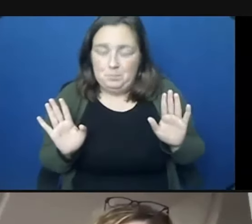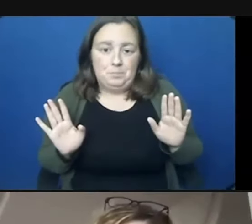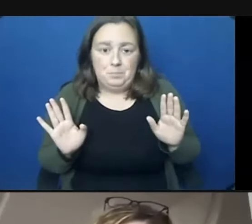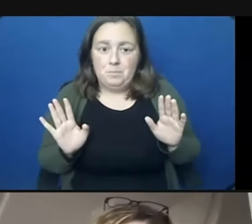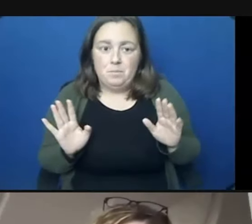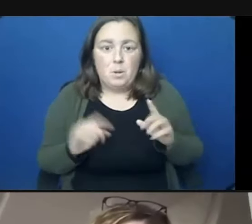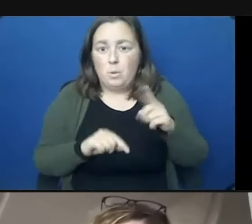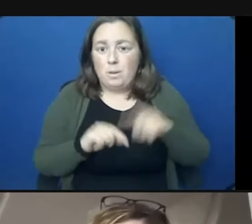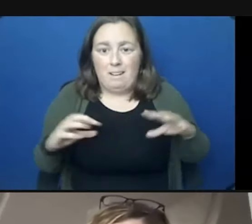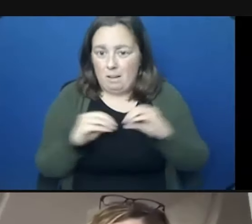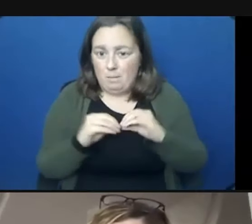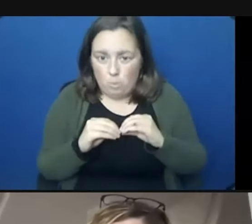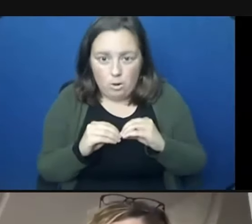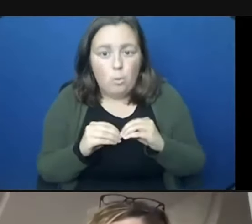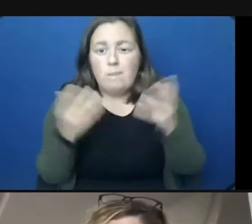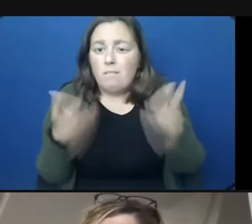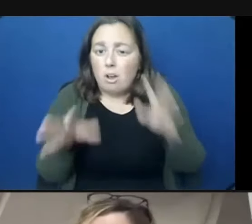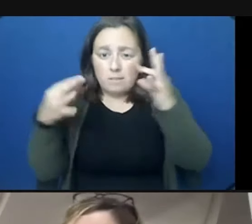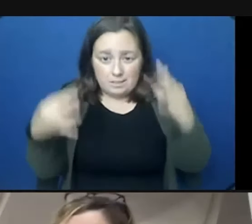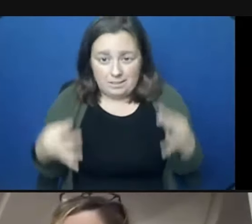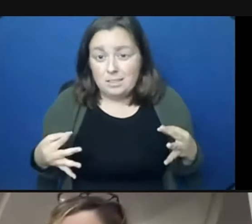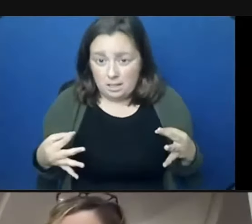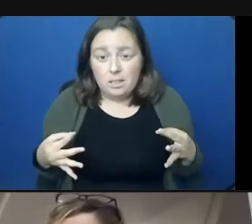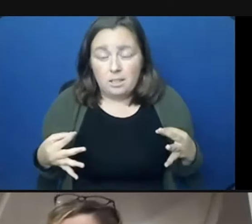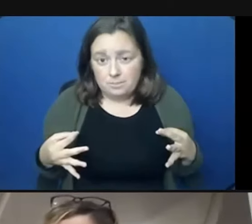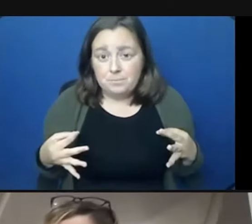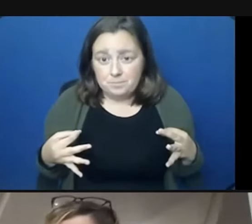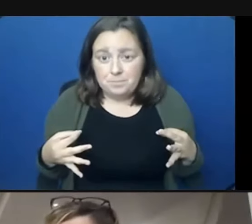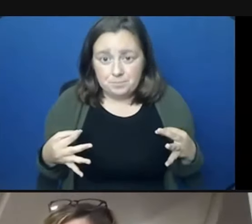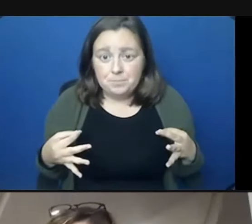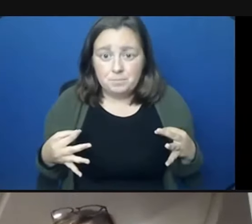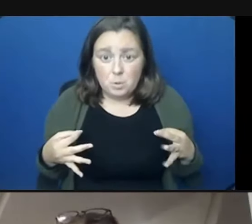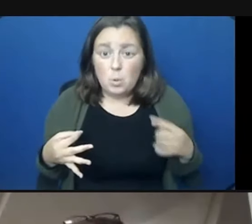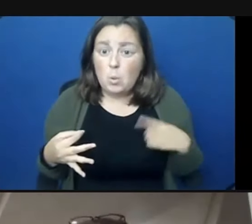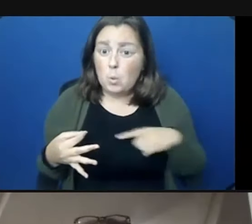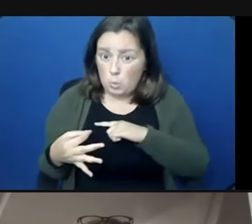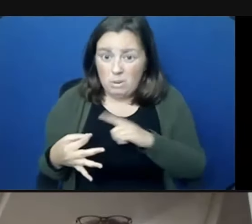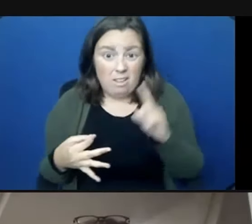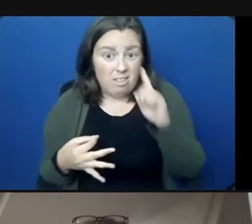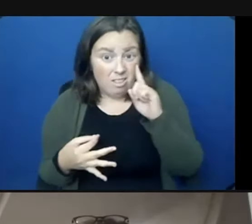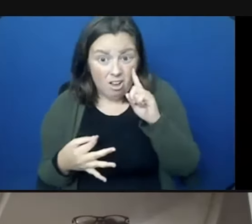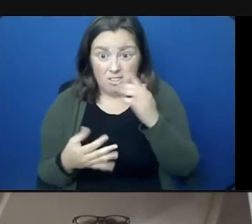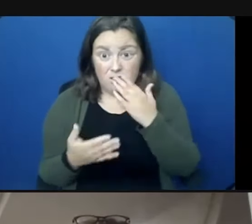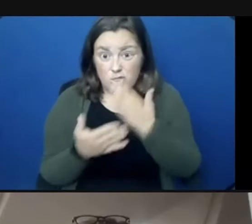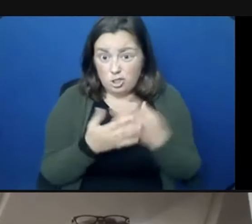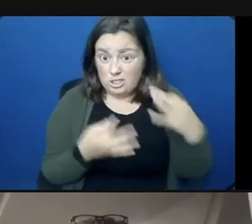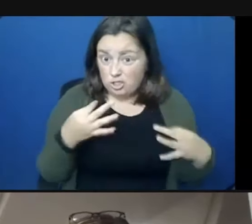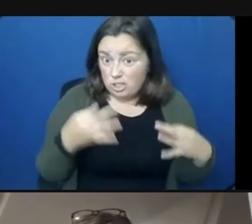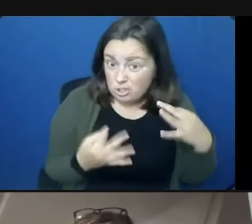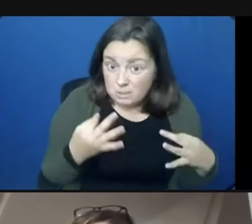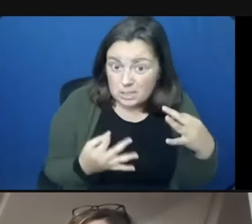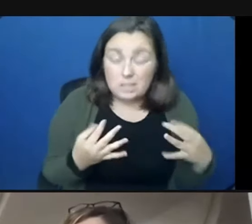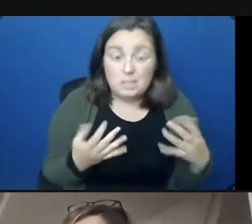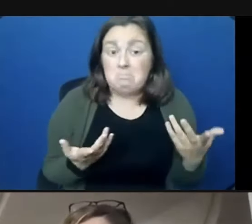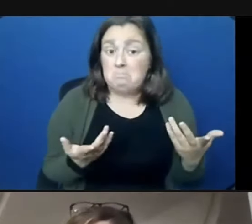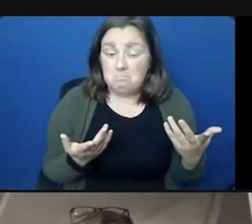think, quite honestly, we've made a decision. We made it based on what we thought was a sound, logical judgment. And that